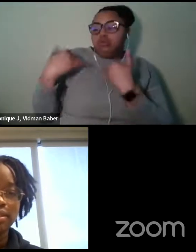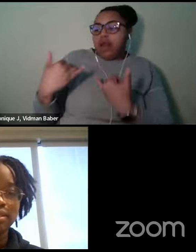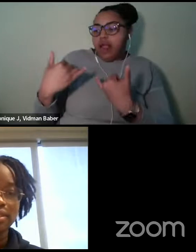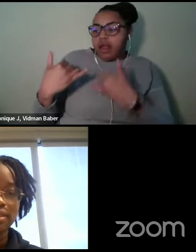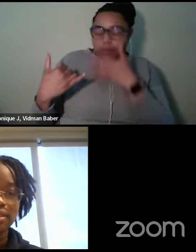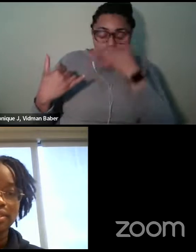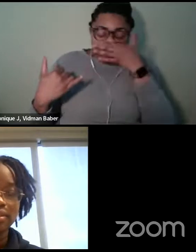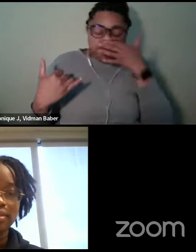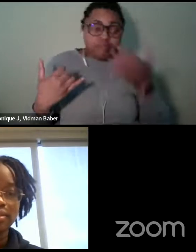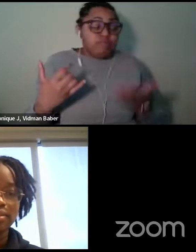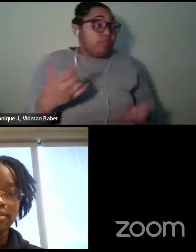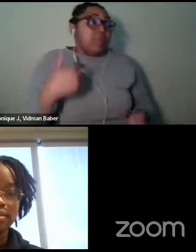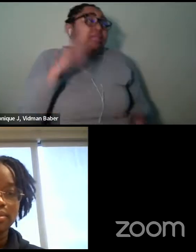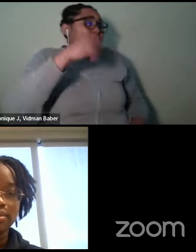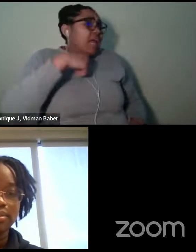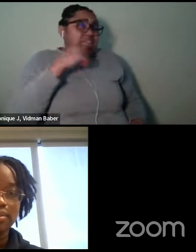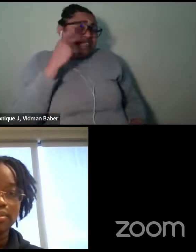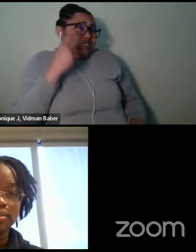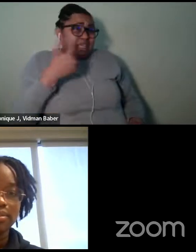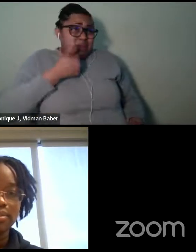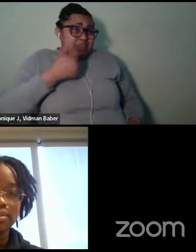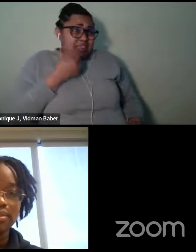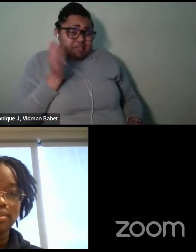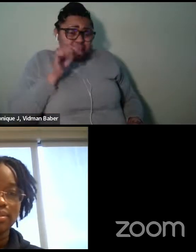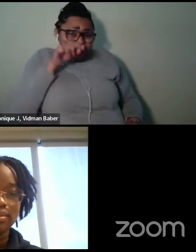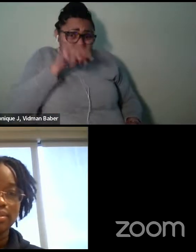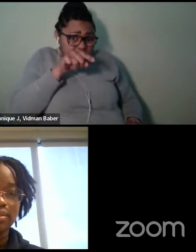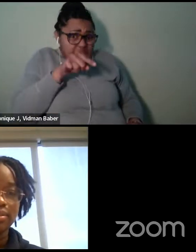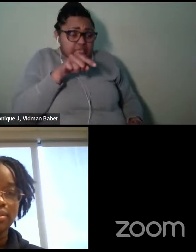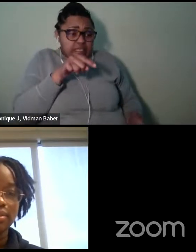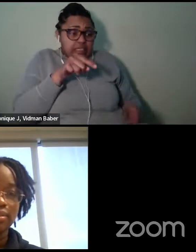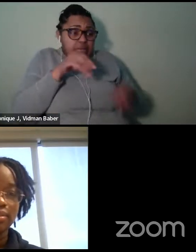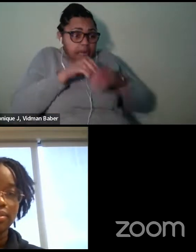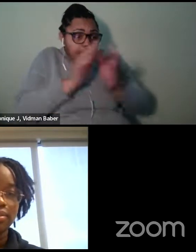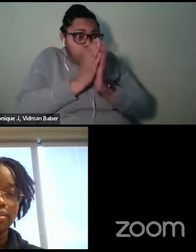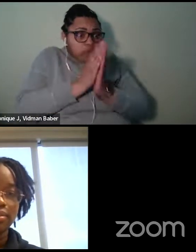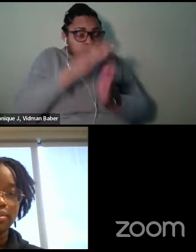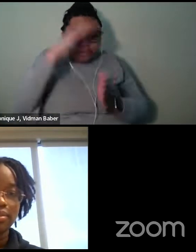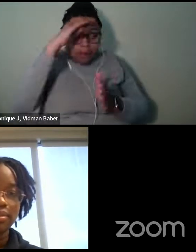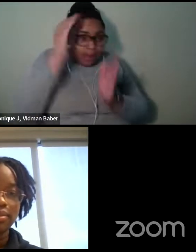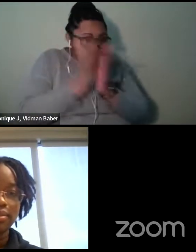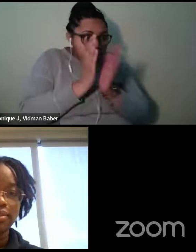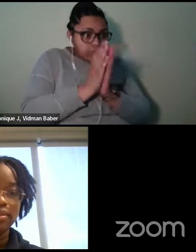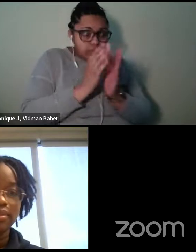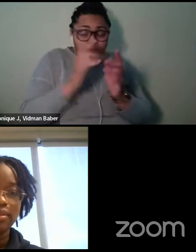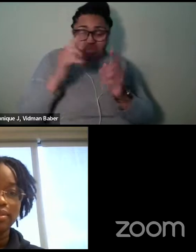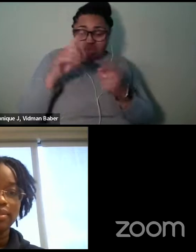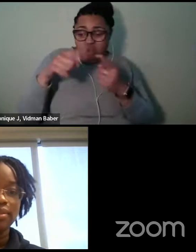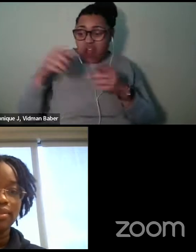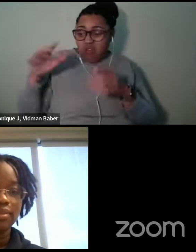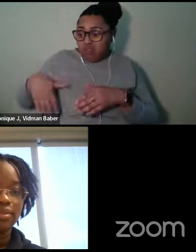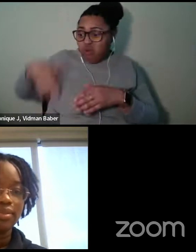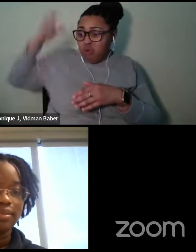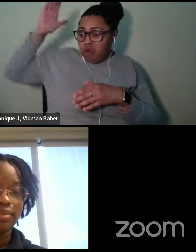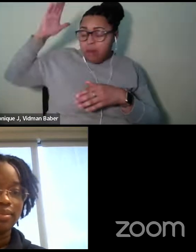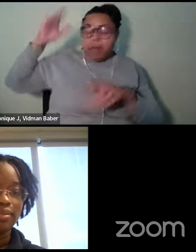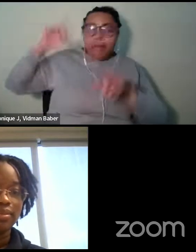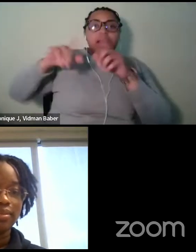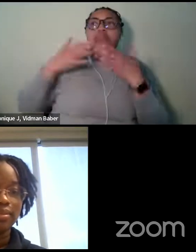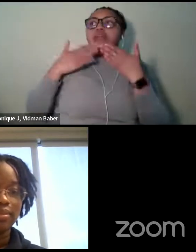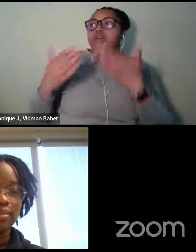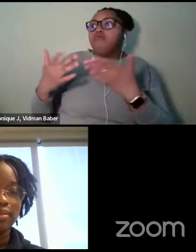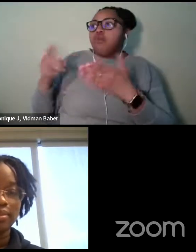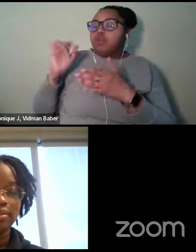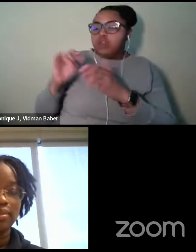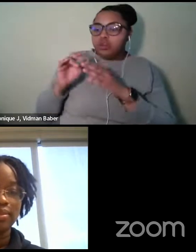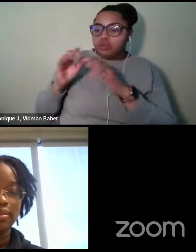of books either when I was growing up. I mean, I, I feel grateful that there are the books out, you know, that children can look at now. And I